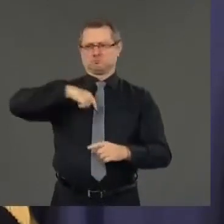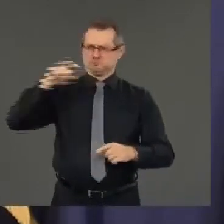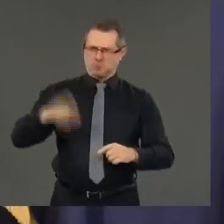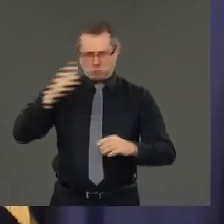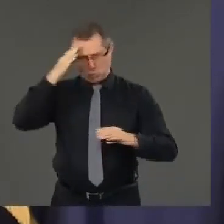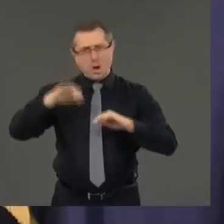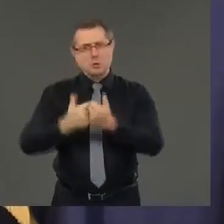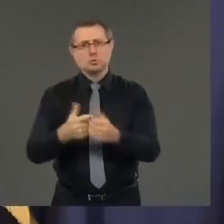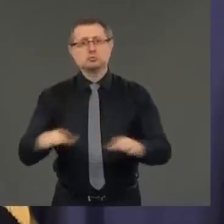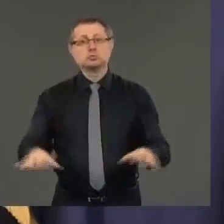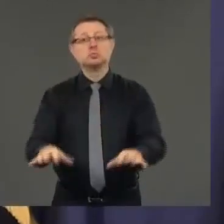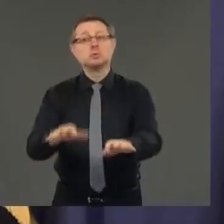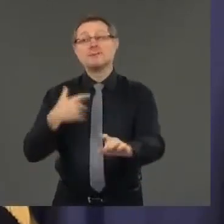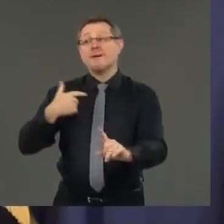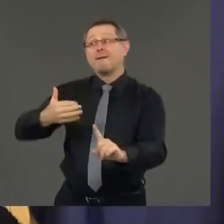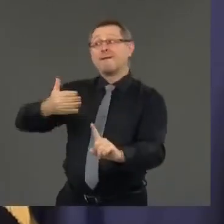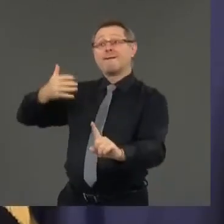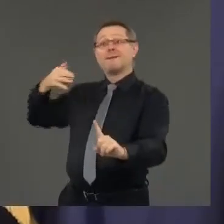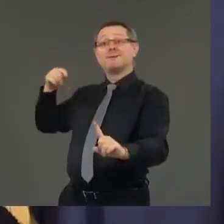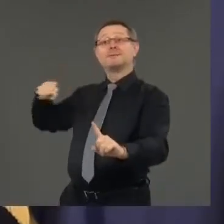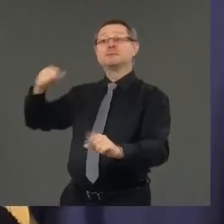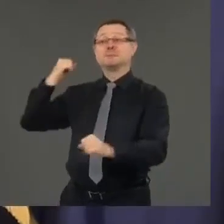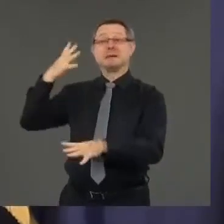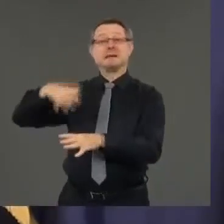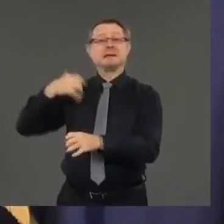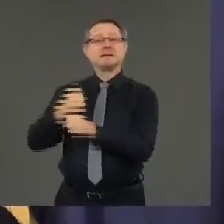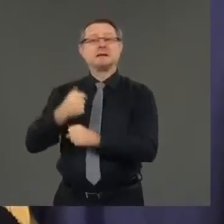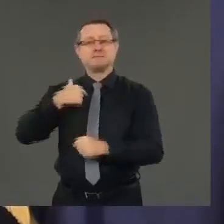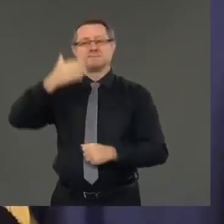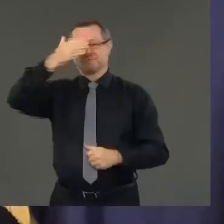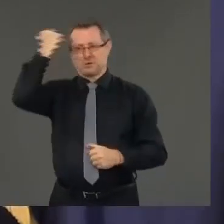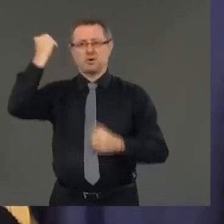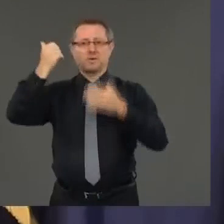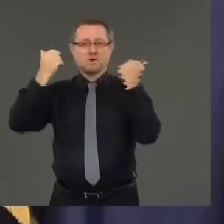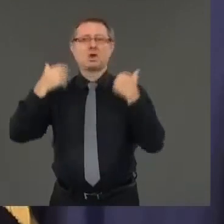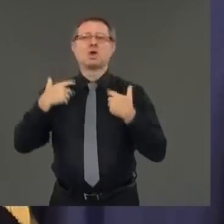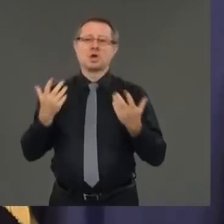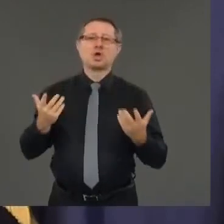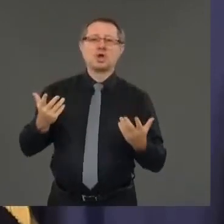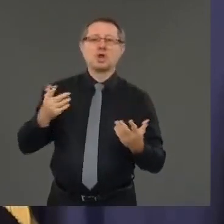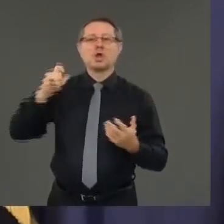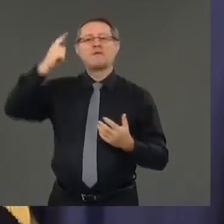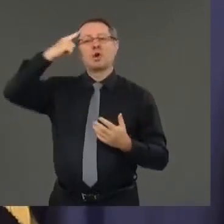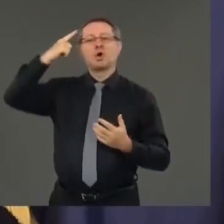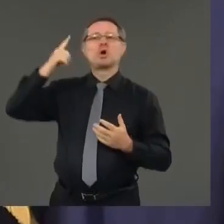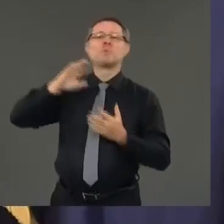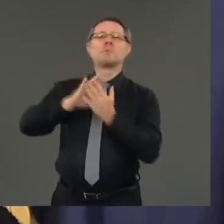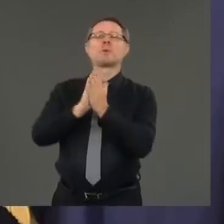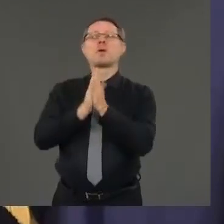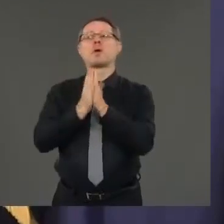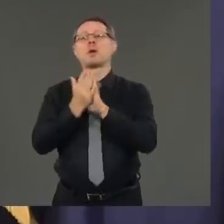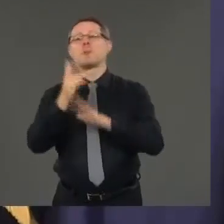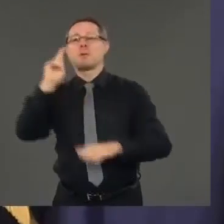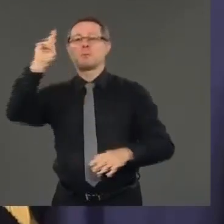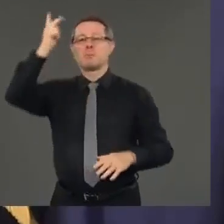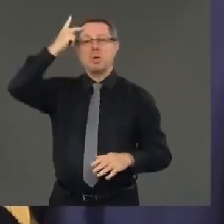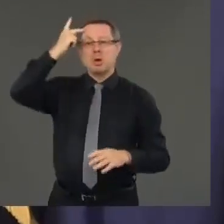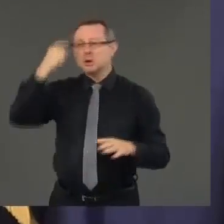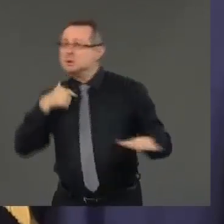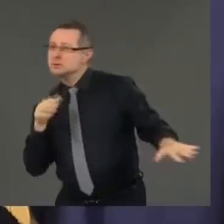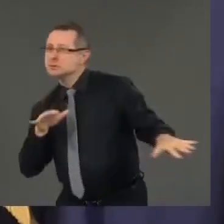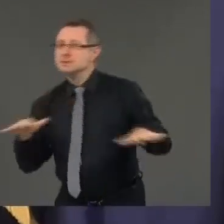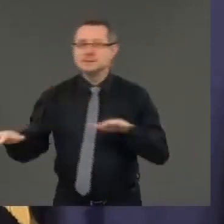of that for a long time we thought government became a political exercise and if you took the right political